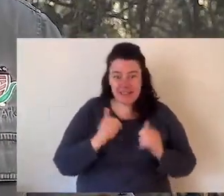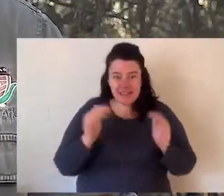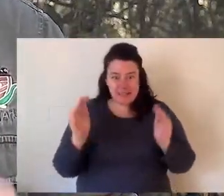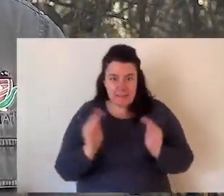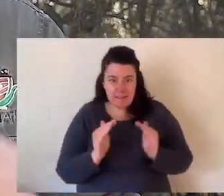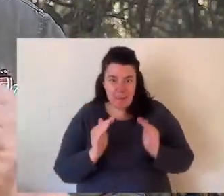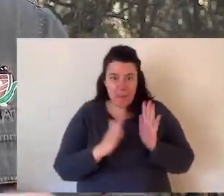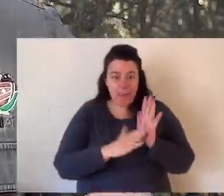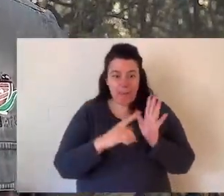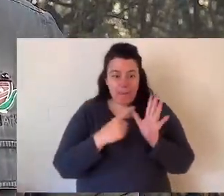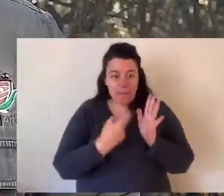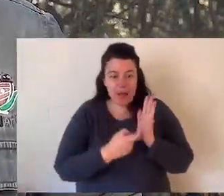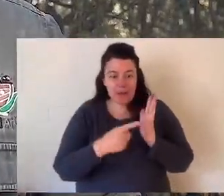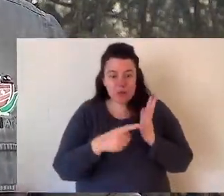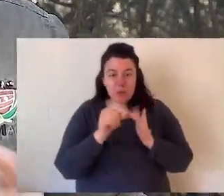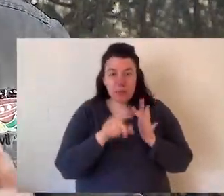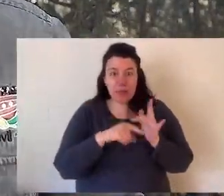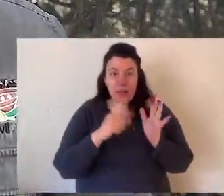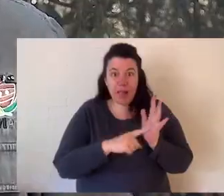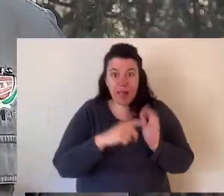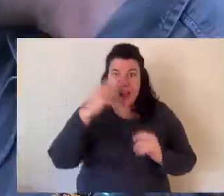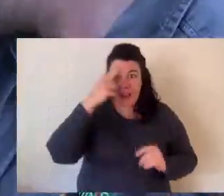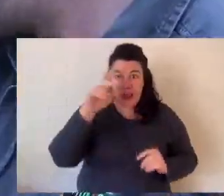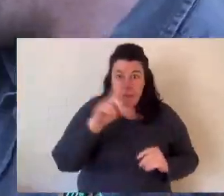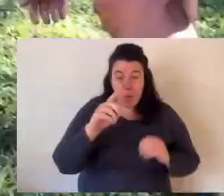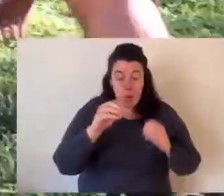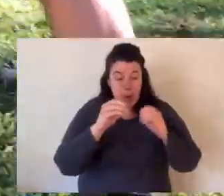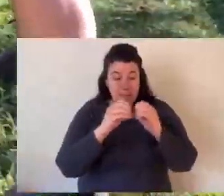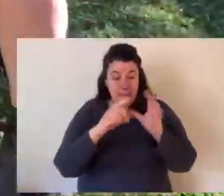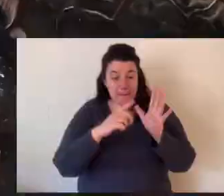-time small marsupials, bandicoots.